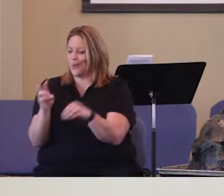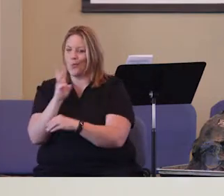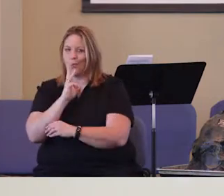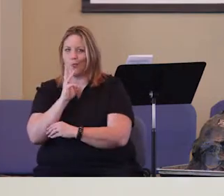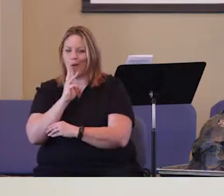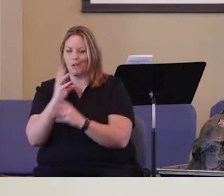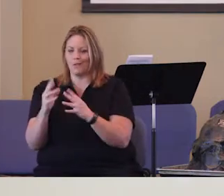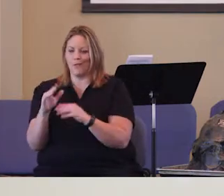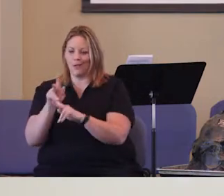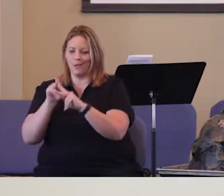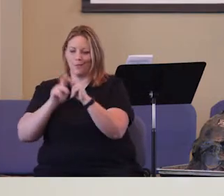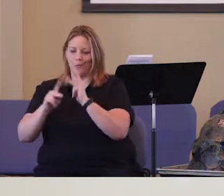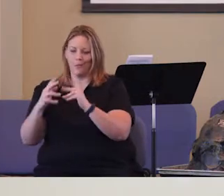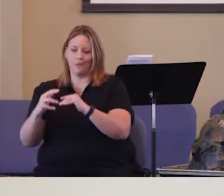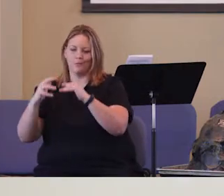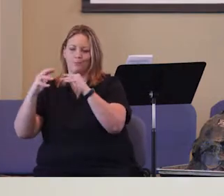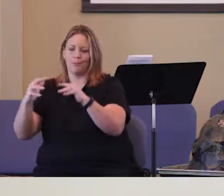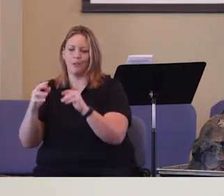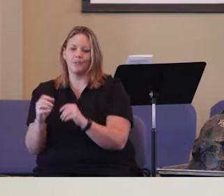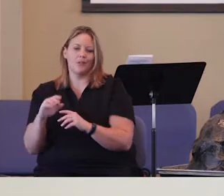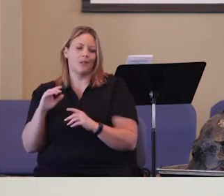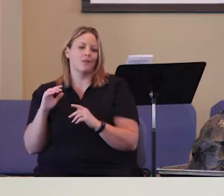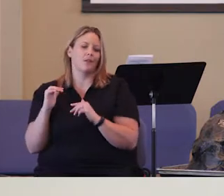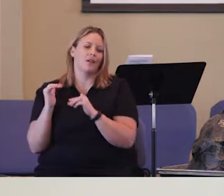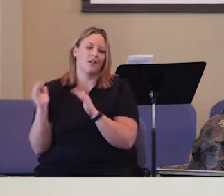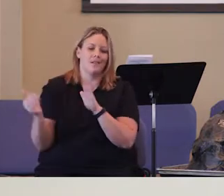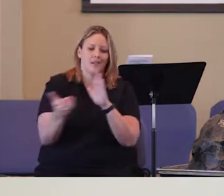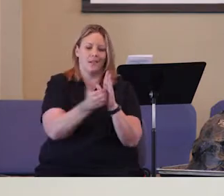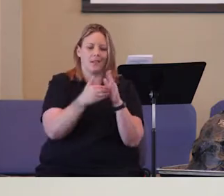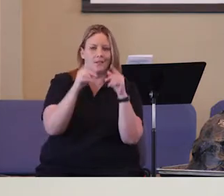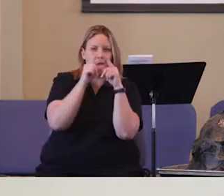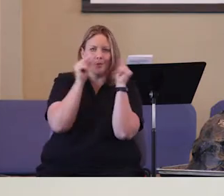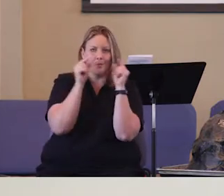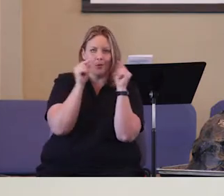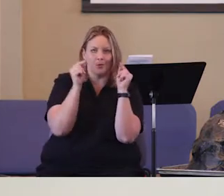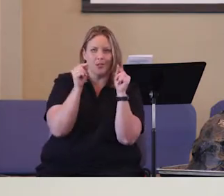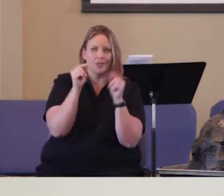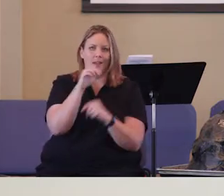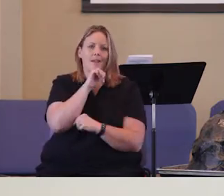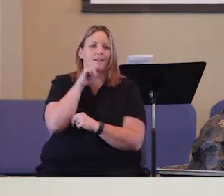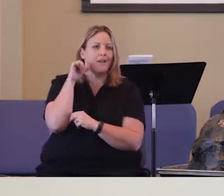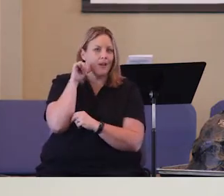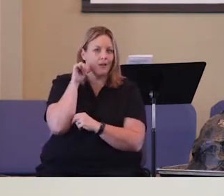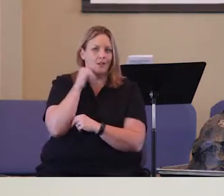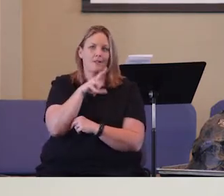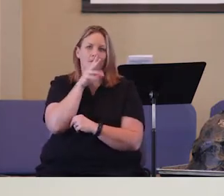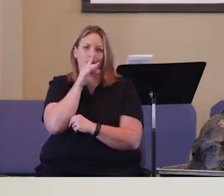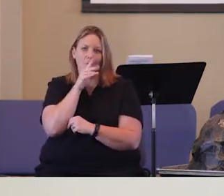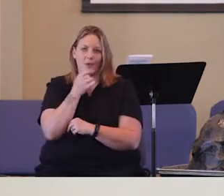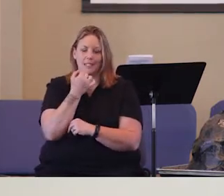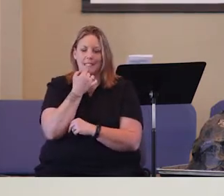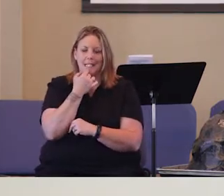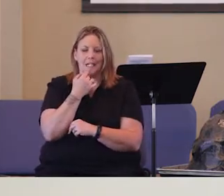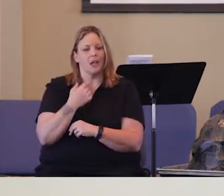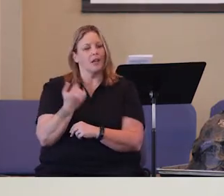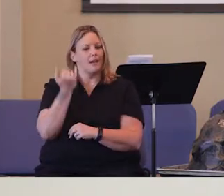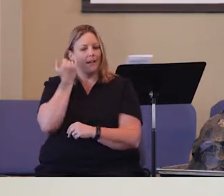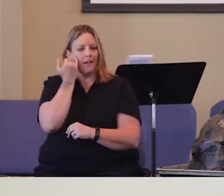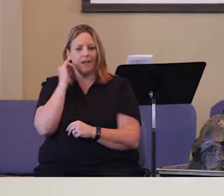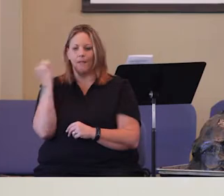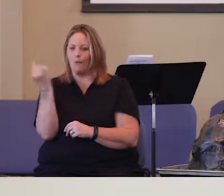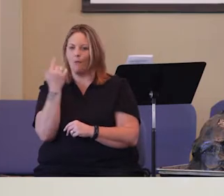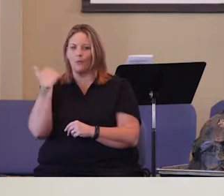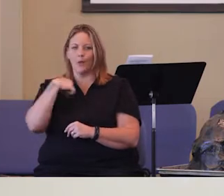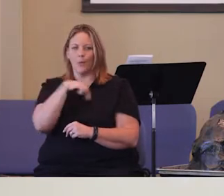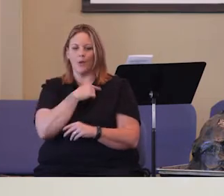gathered together against Moses and Aaron, and the people contended with Moses and spoke, saying, If only we had died